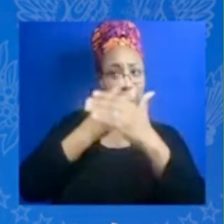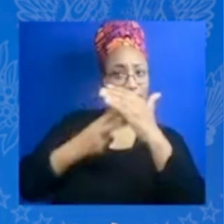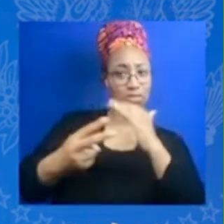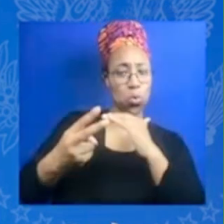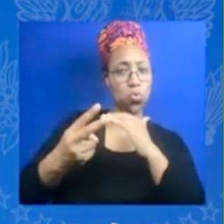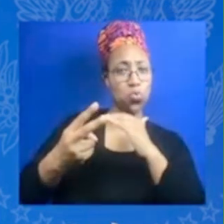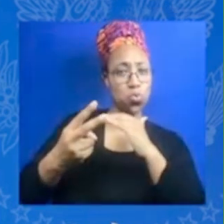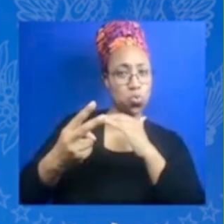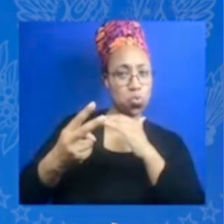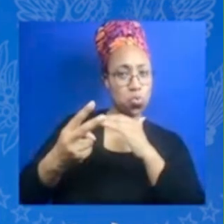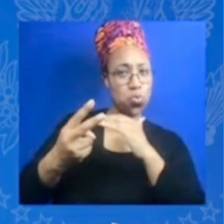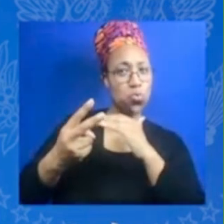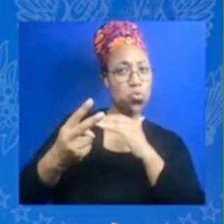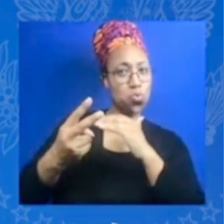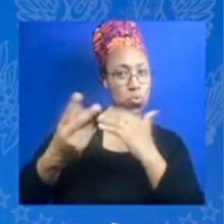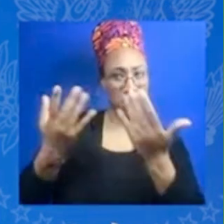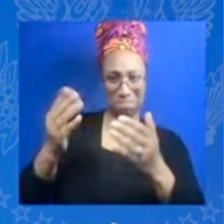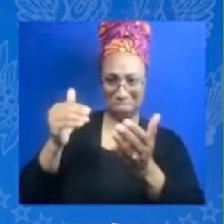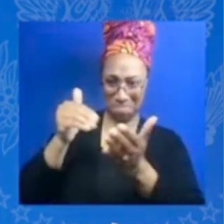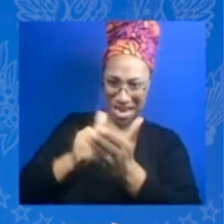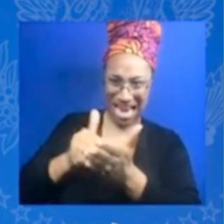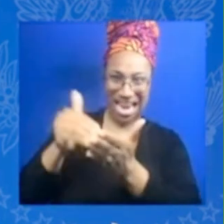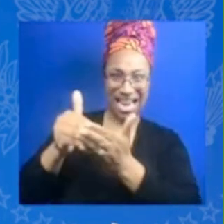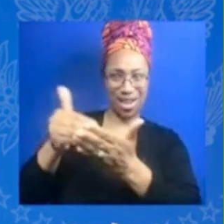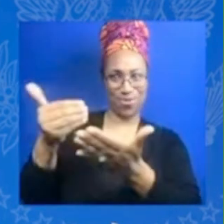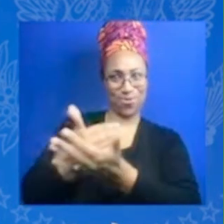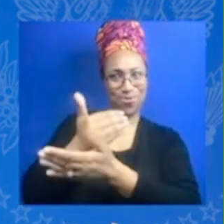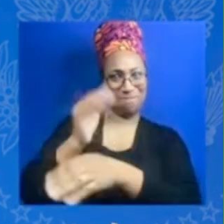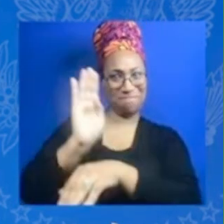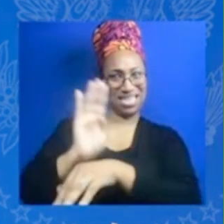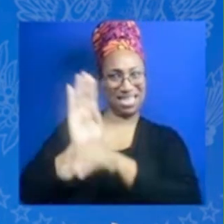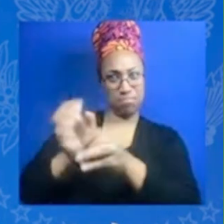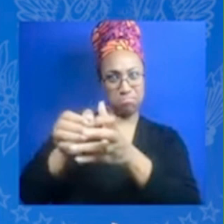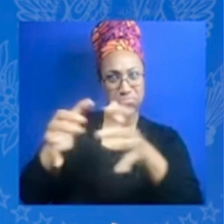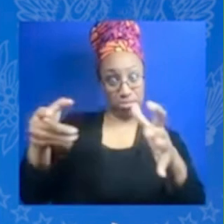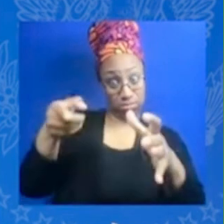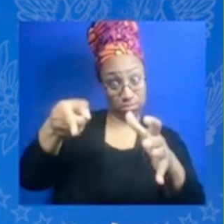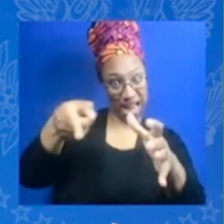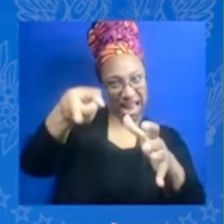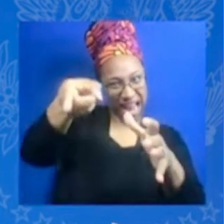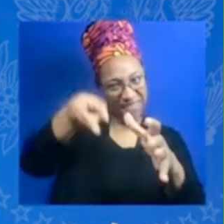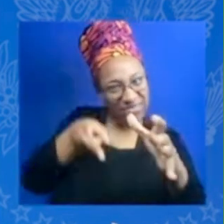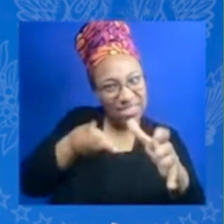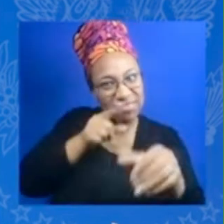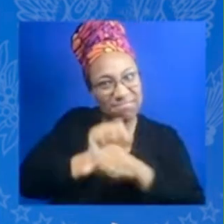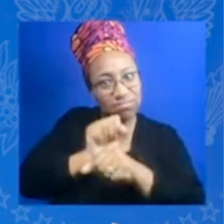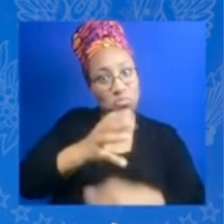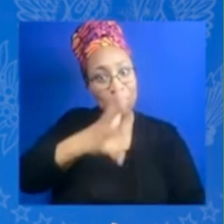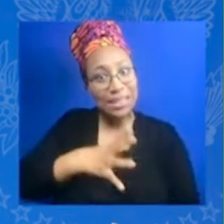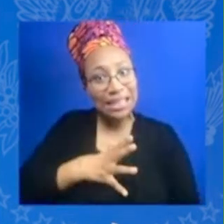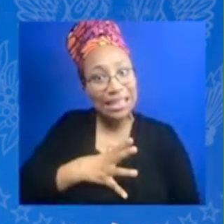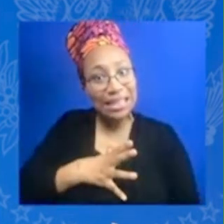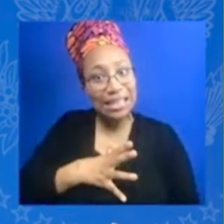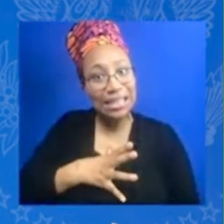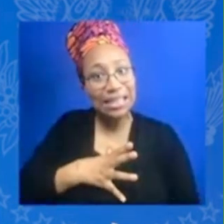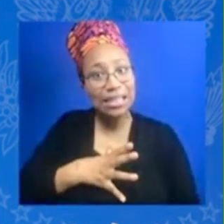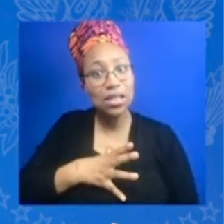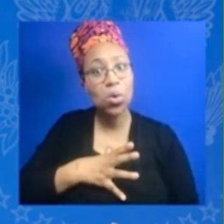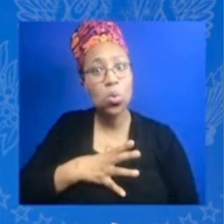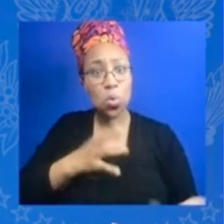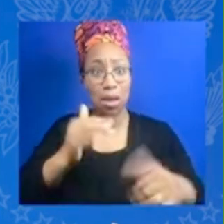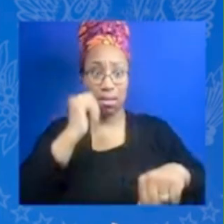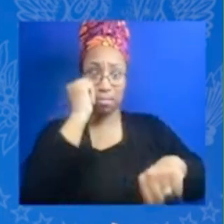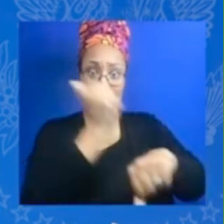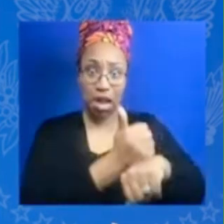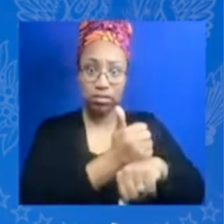you know just going back you've managed you've launched and you've grown and you've managed thriving businesses but I think if you can take us back